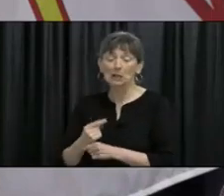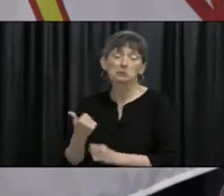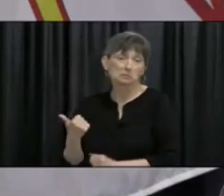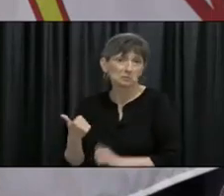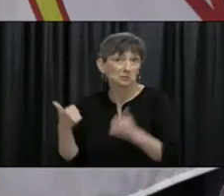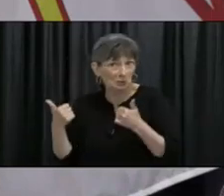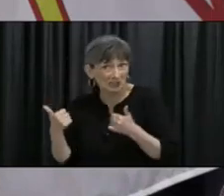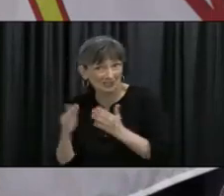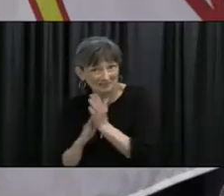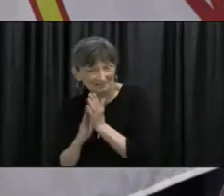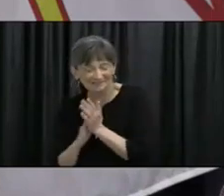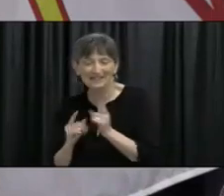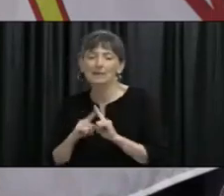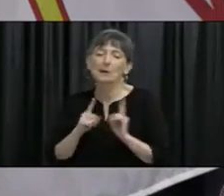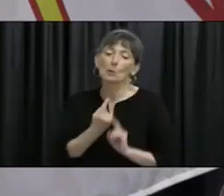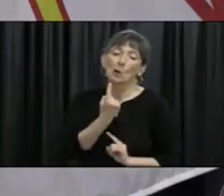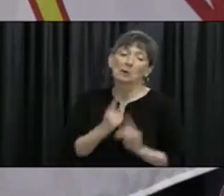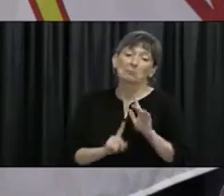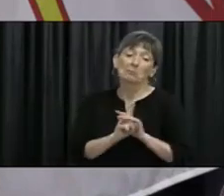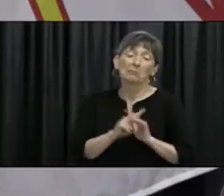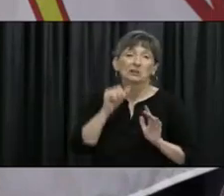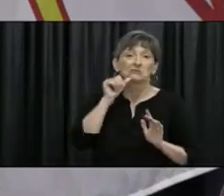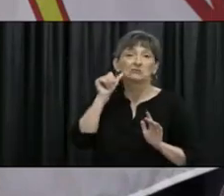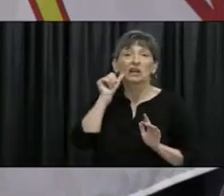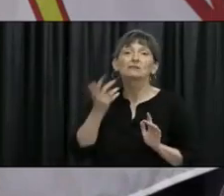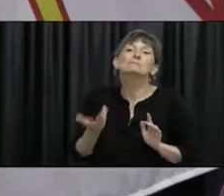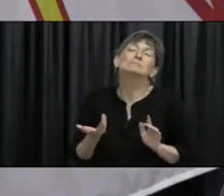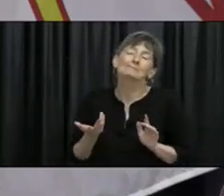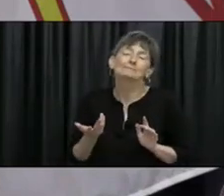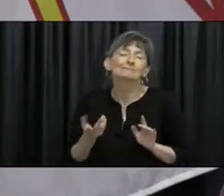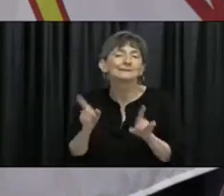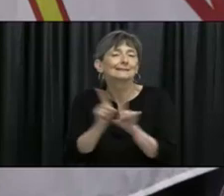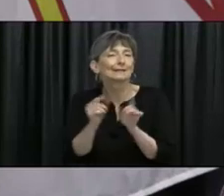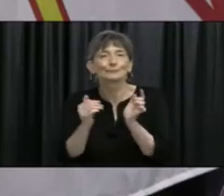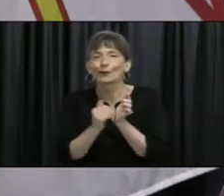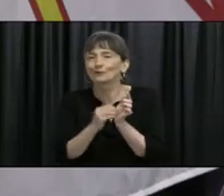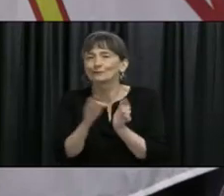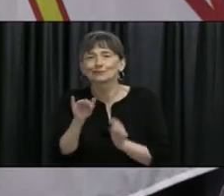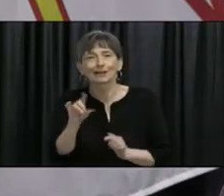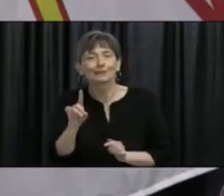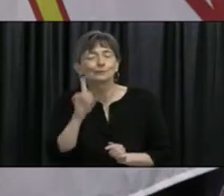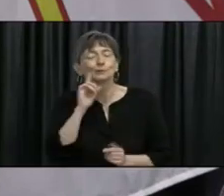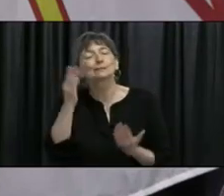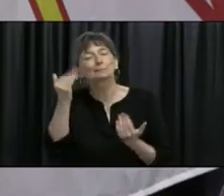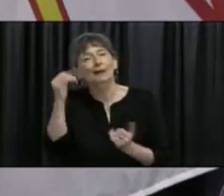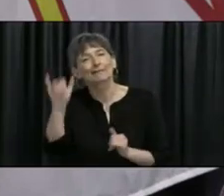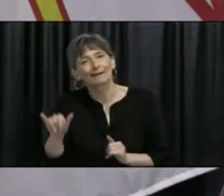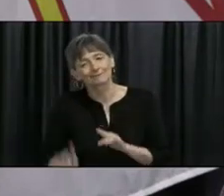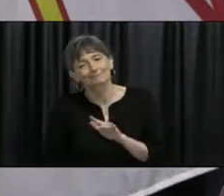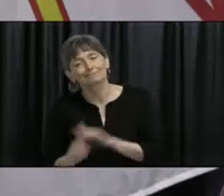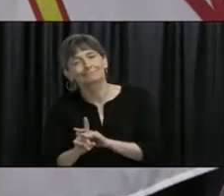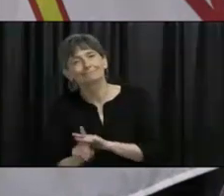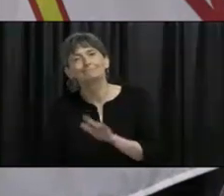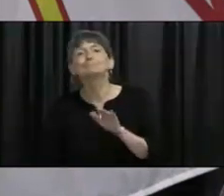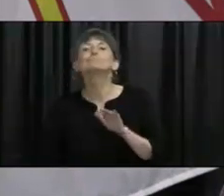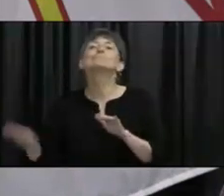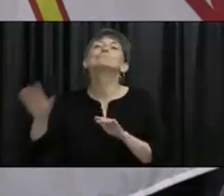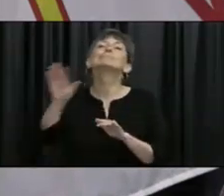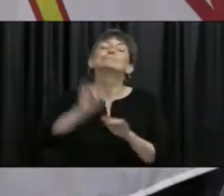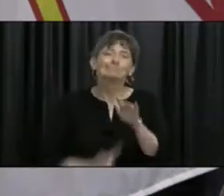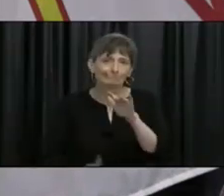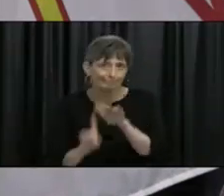case that was reported yesterday, this was not unexpected, as has been said by this table so many times, so you can remain confident